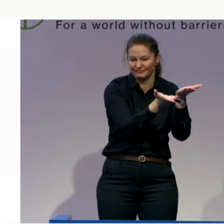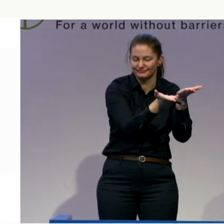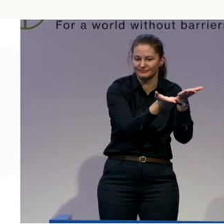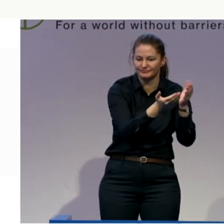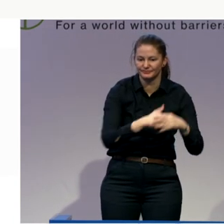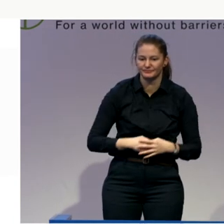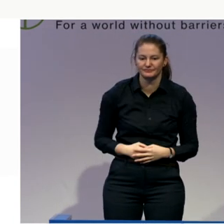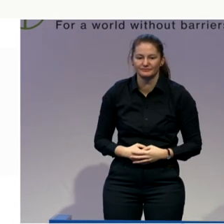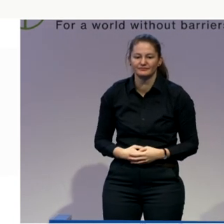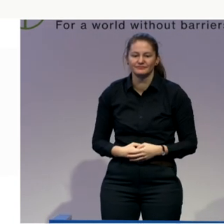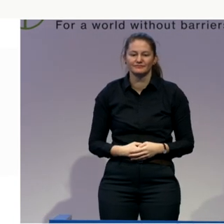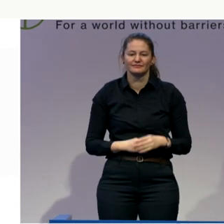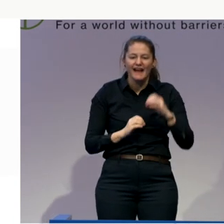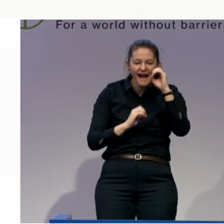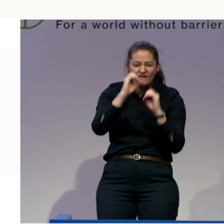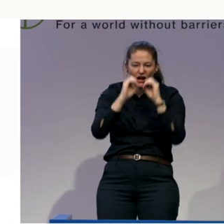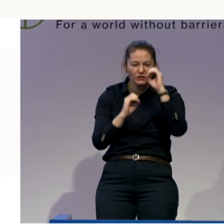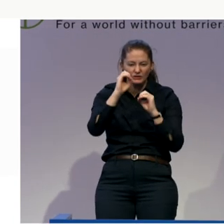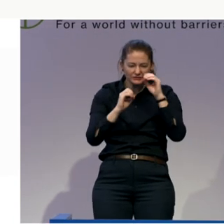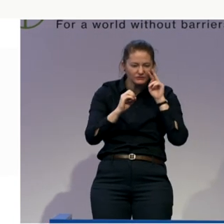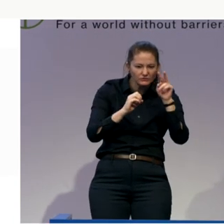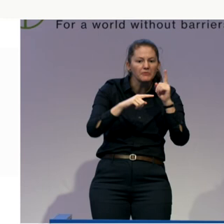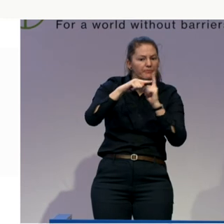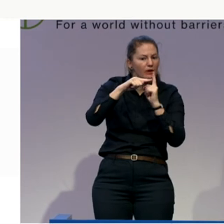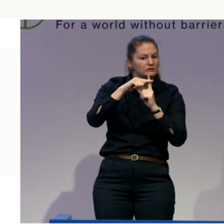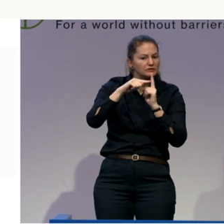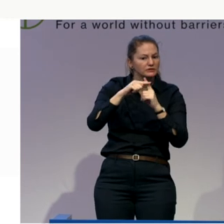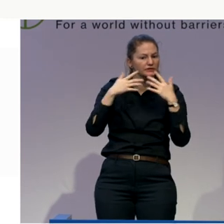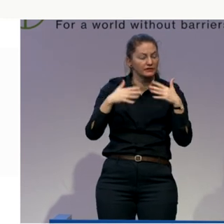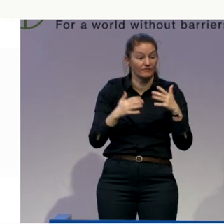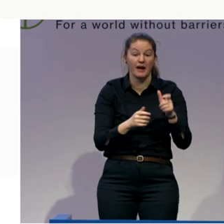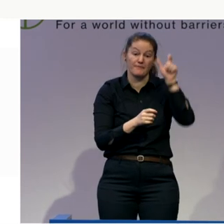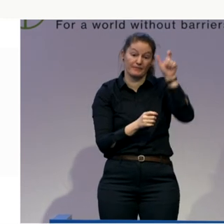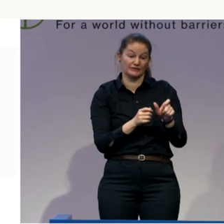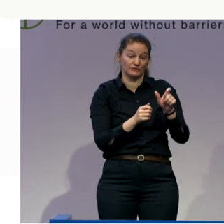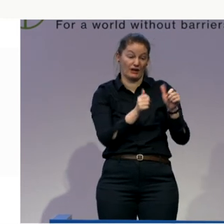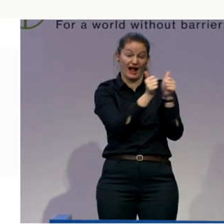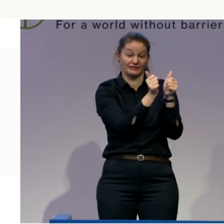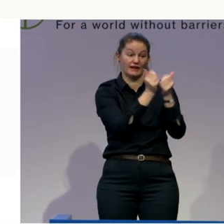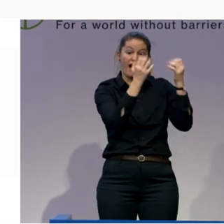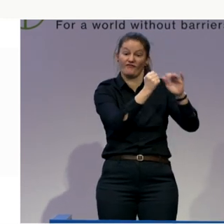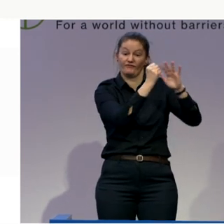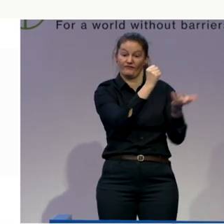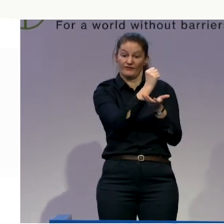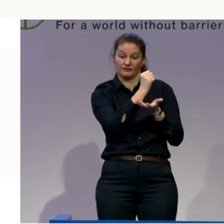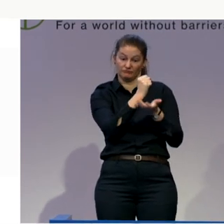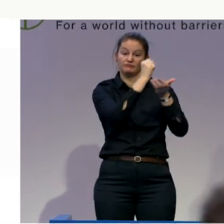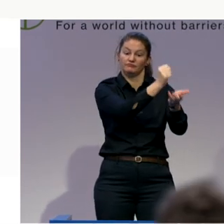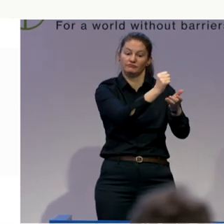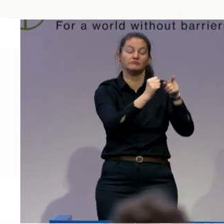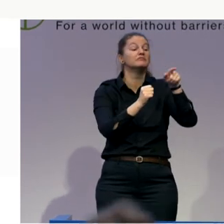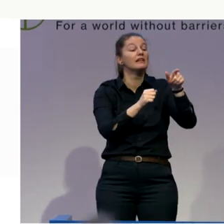positive, is because it gives flexibility to disabled people in living in the community, and it promotes